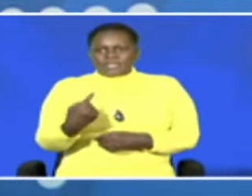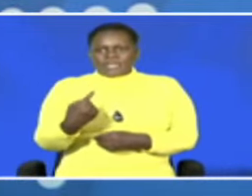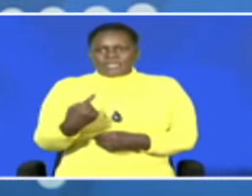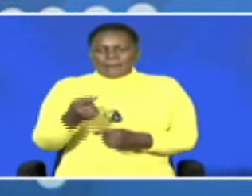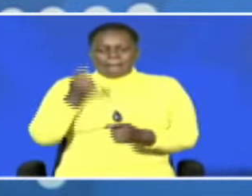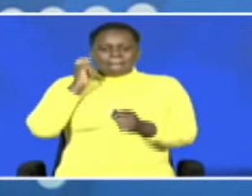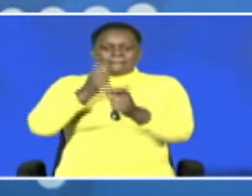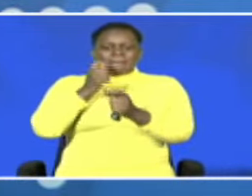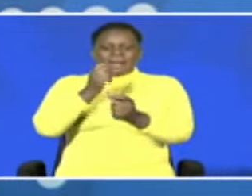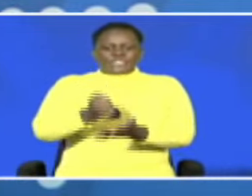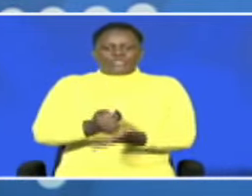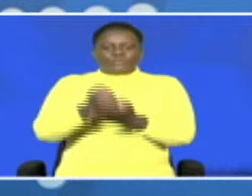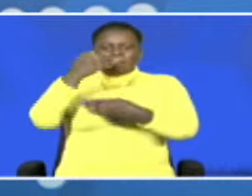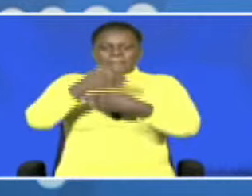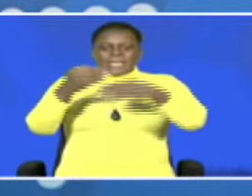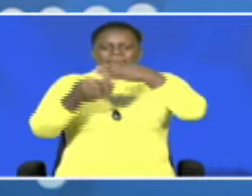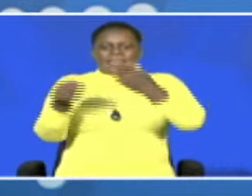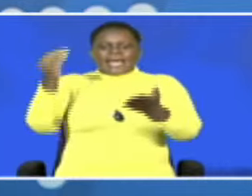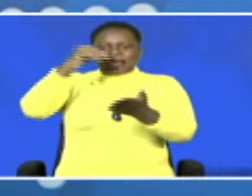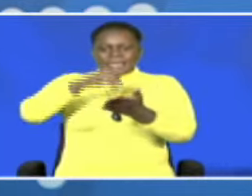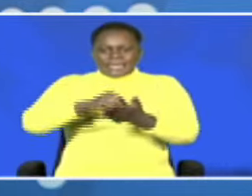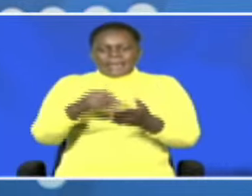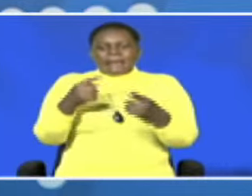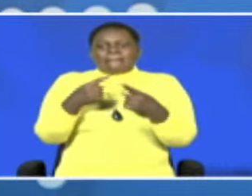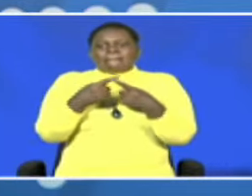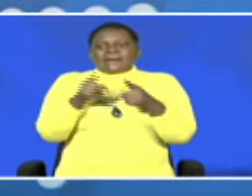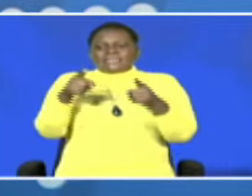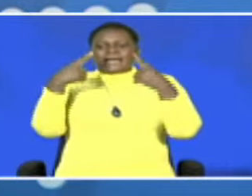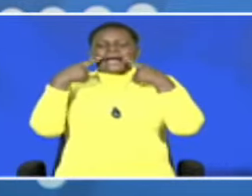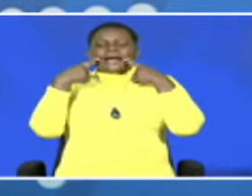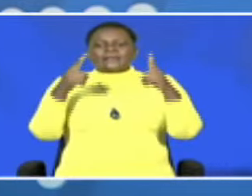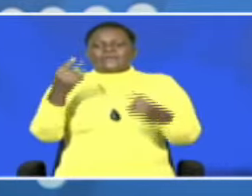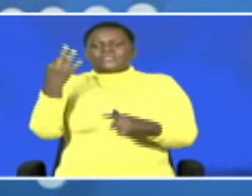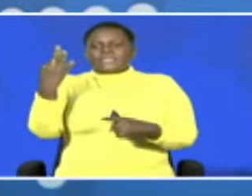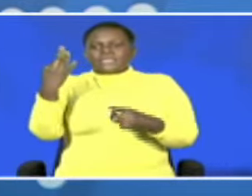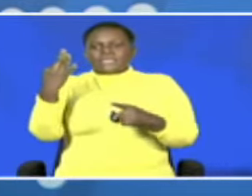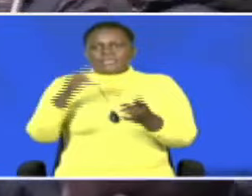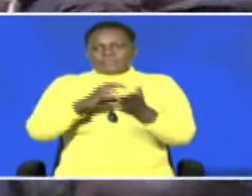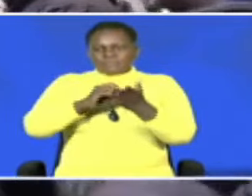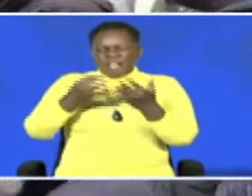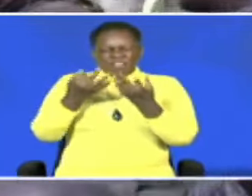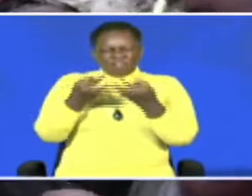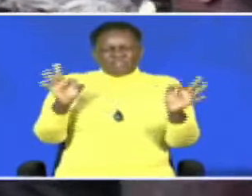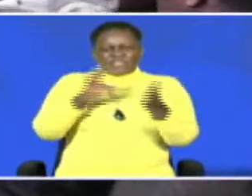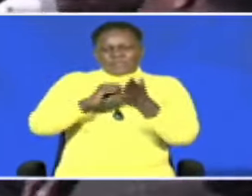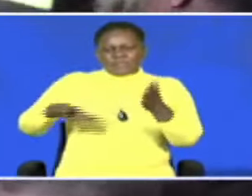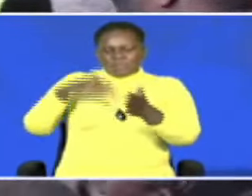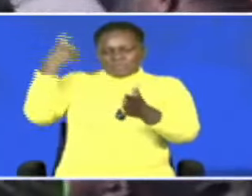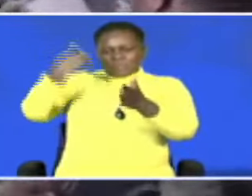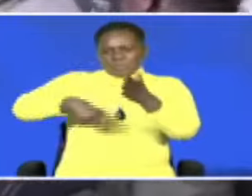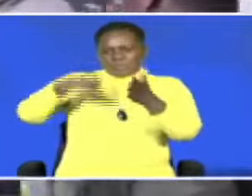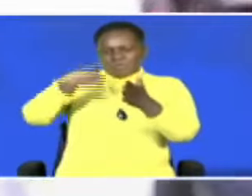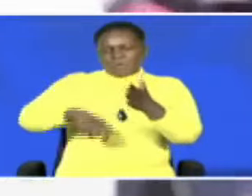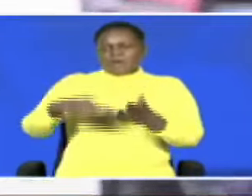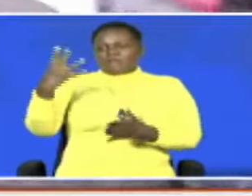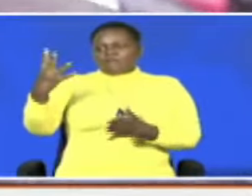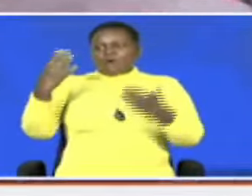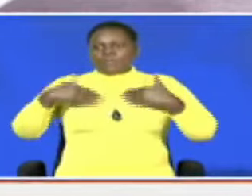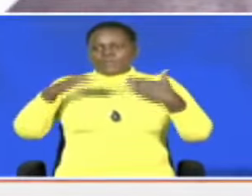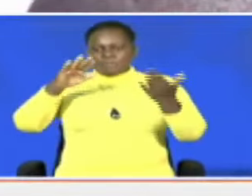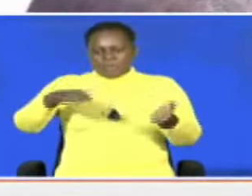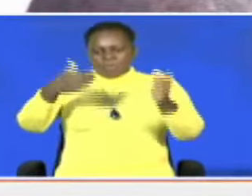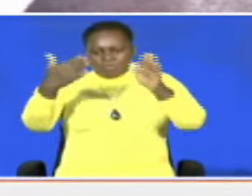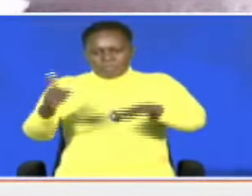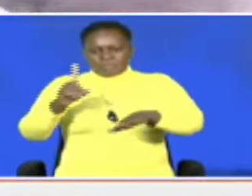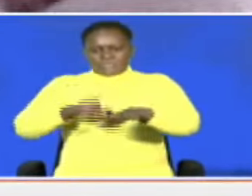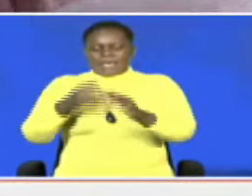sheets to help traders reconstruct their premises even as he announced a free waiver on daily market charges. Four people died in